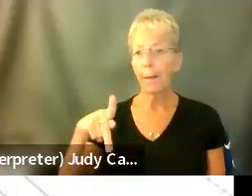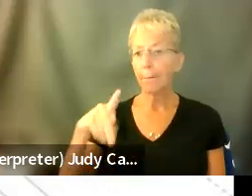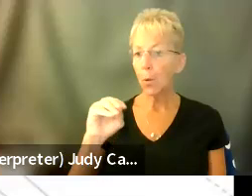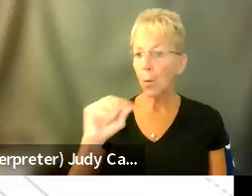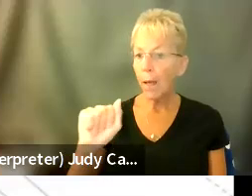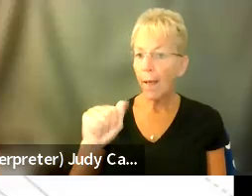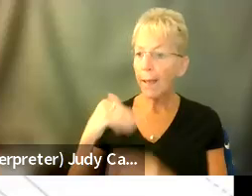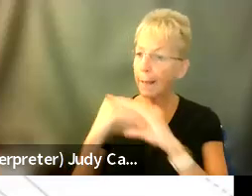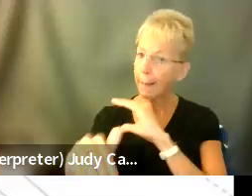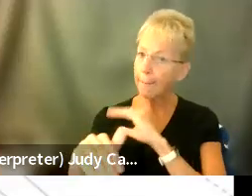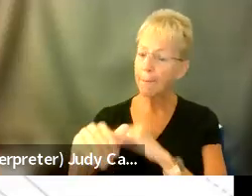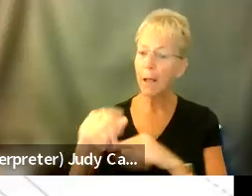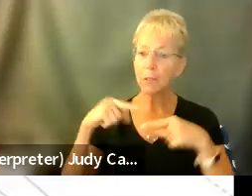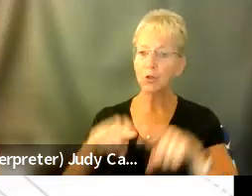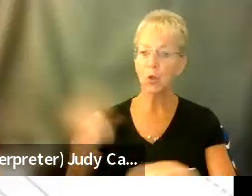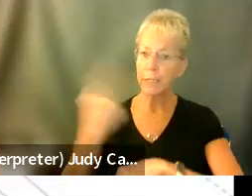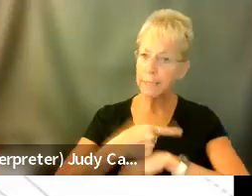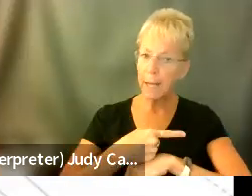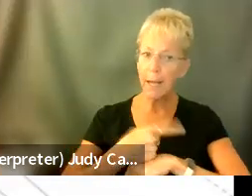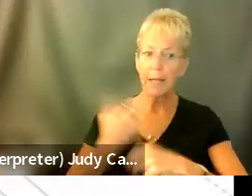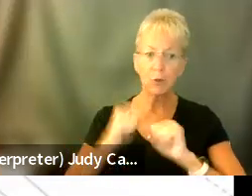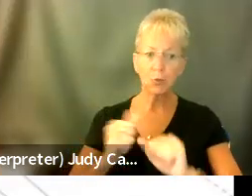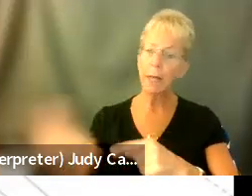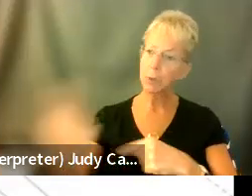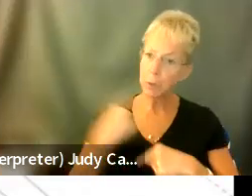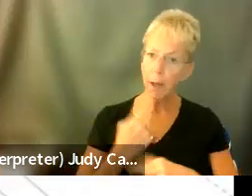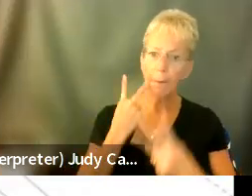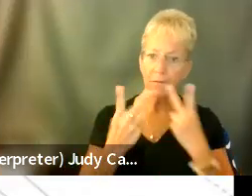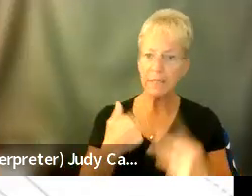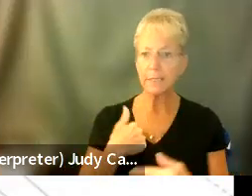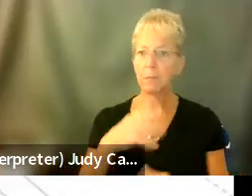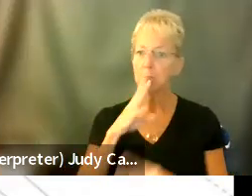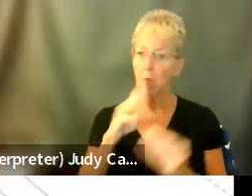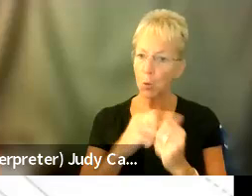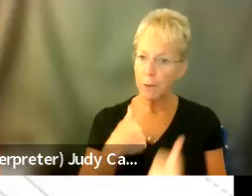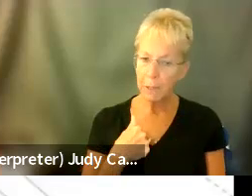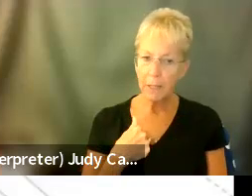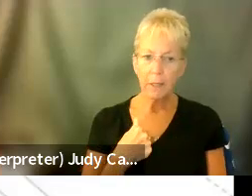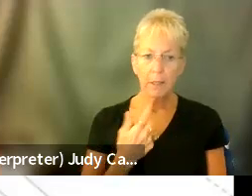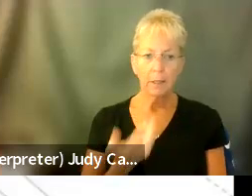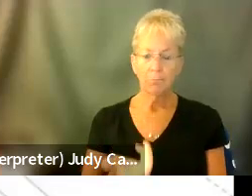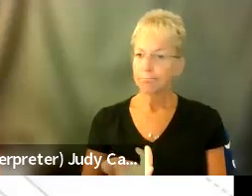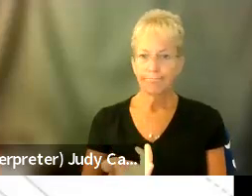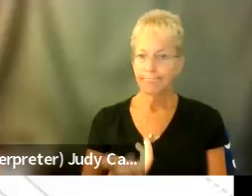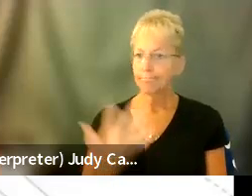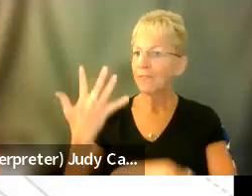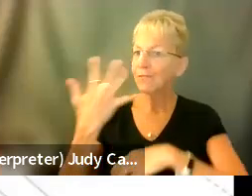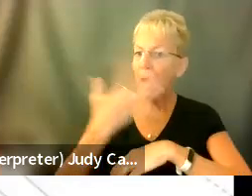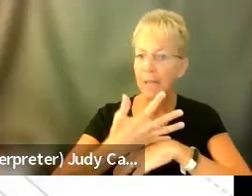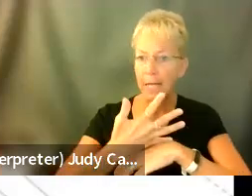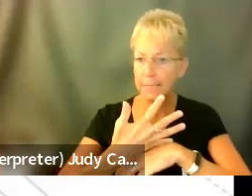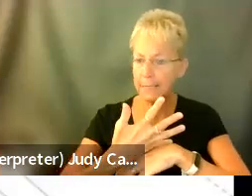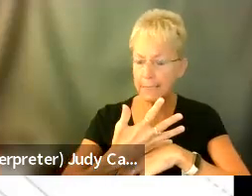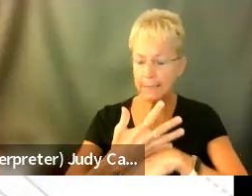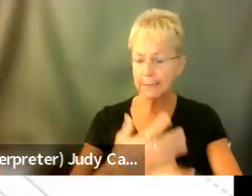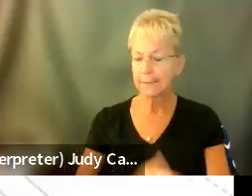emailing them during the day, trying to get them to come and visit me or talk to me. I was there for five days. Um,